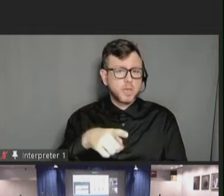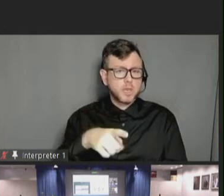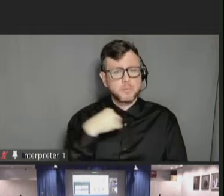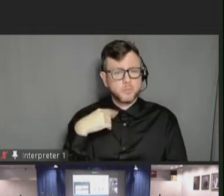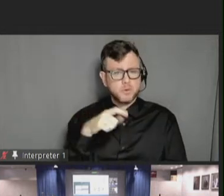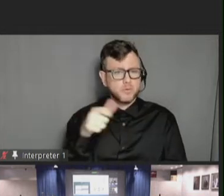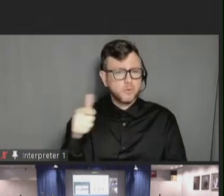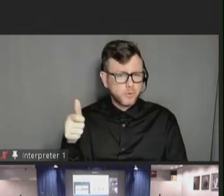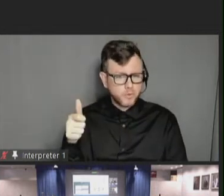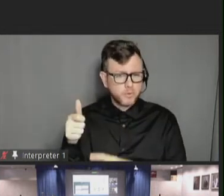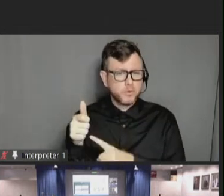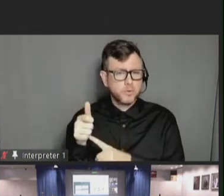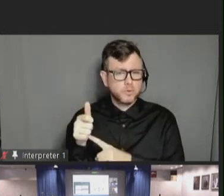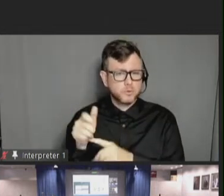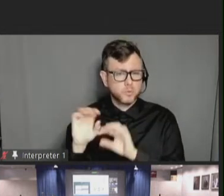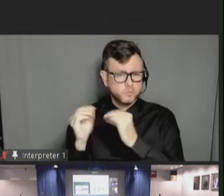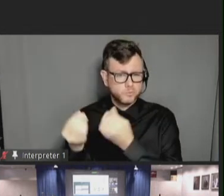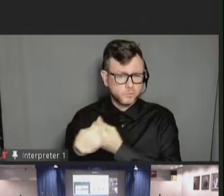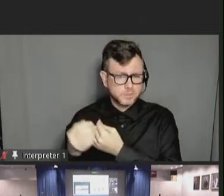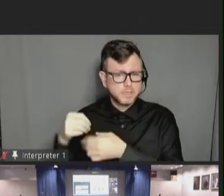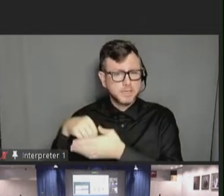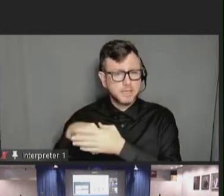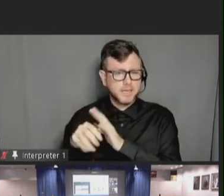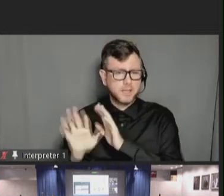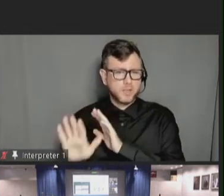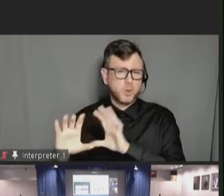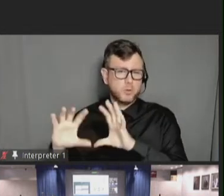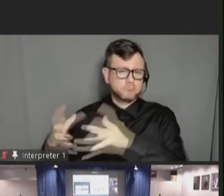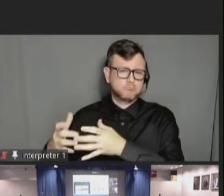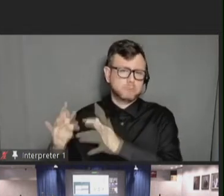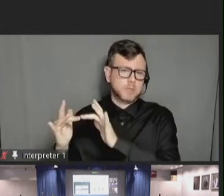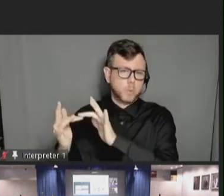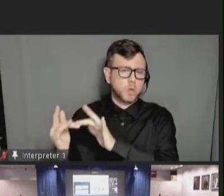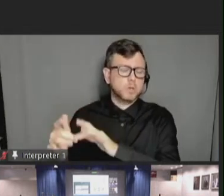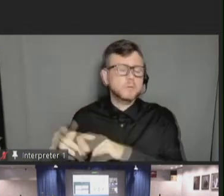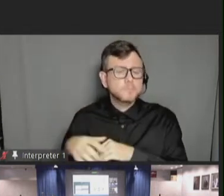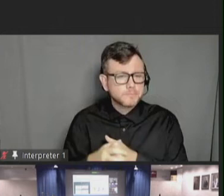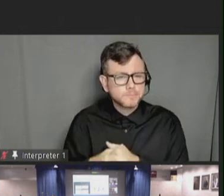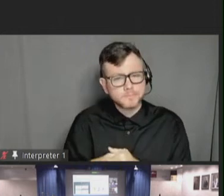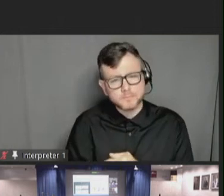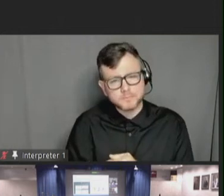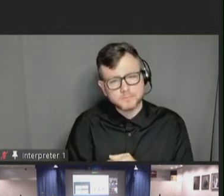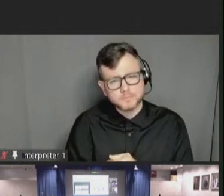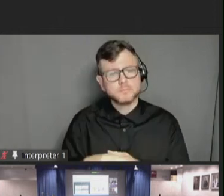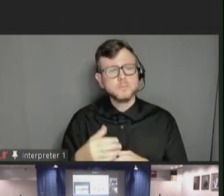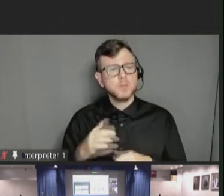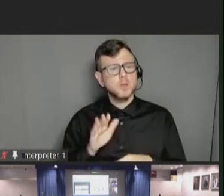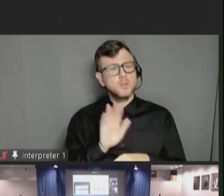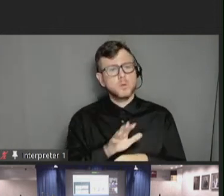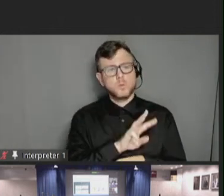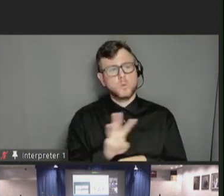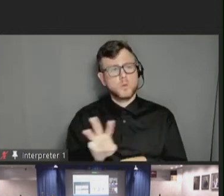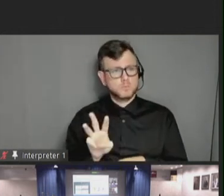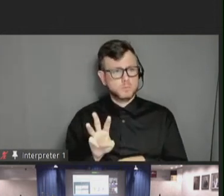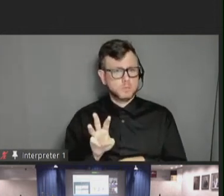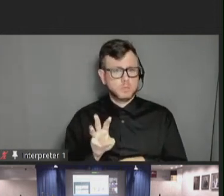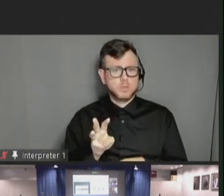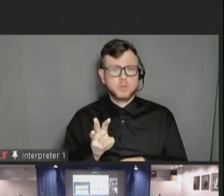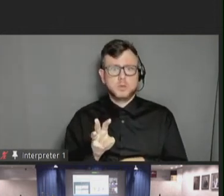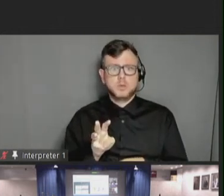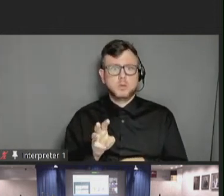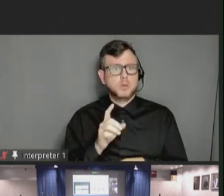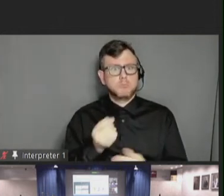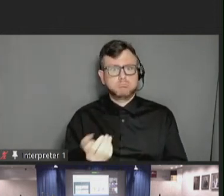other organizations in their network. And I have their website is has way too much